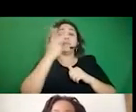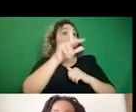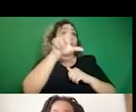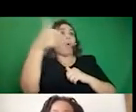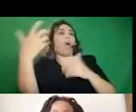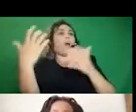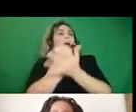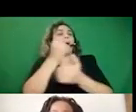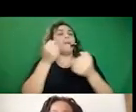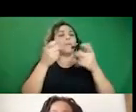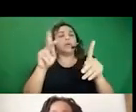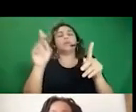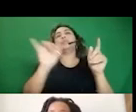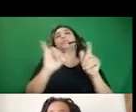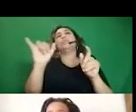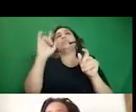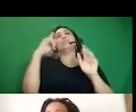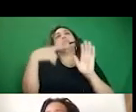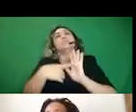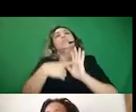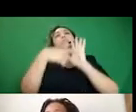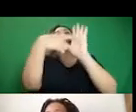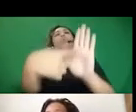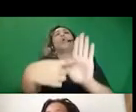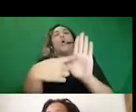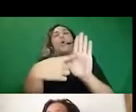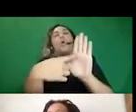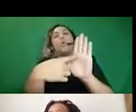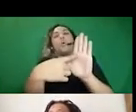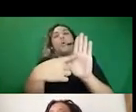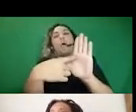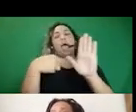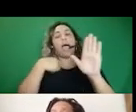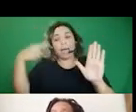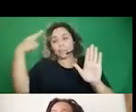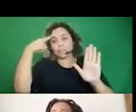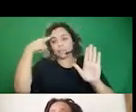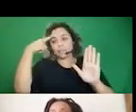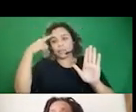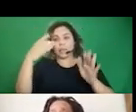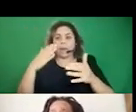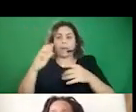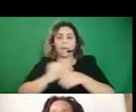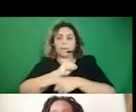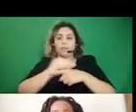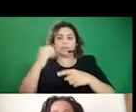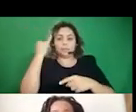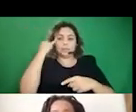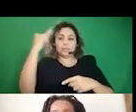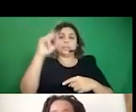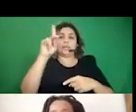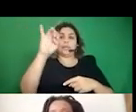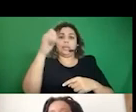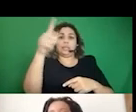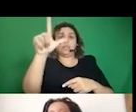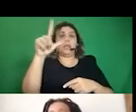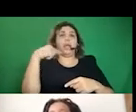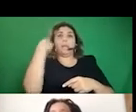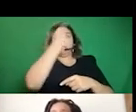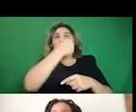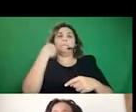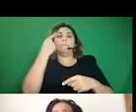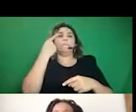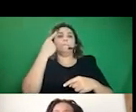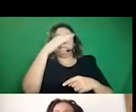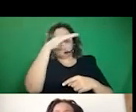to sort of, um, I think exercise and practice this idea of digital Blackface and of